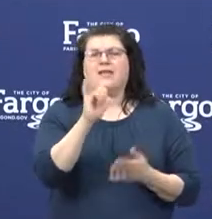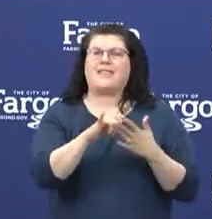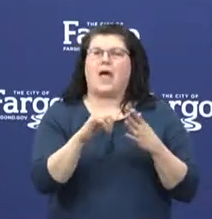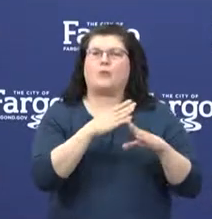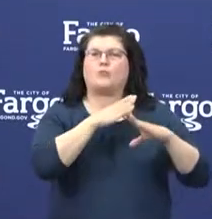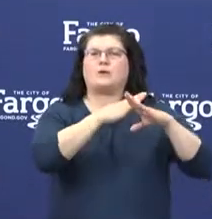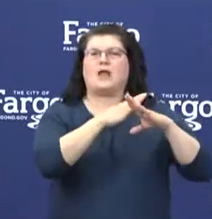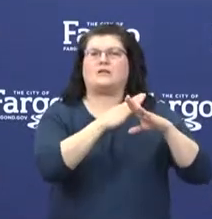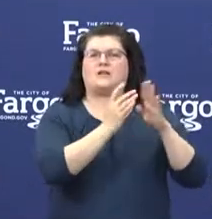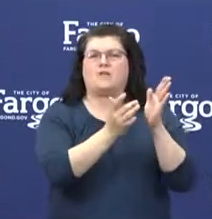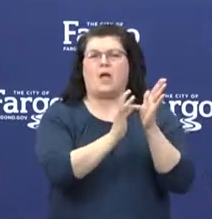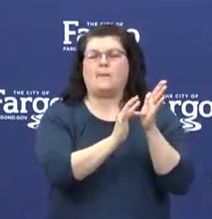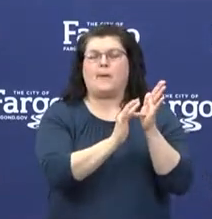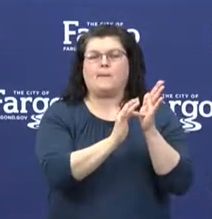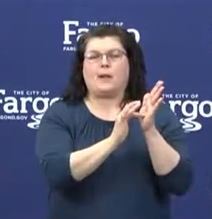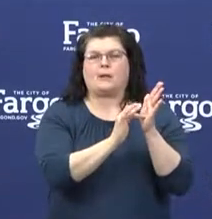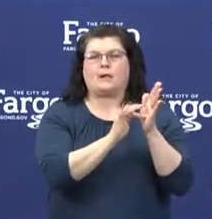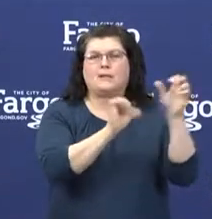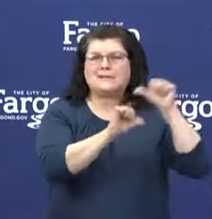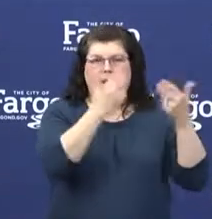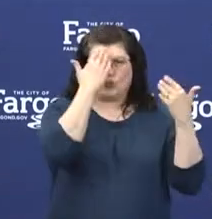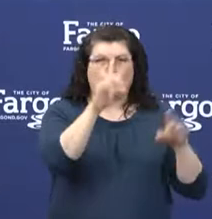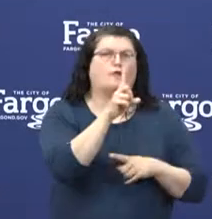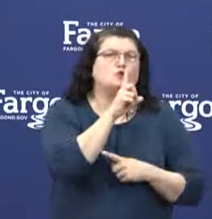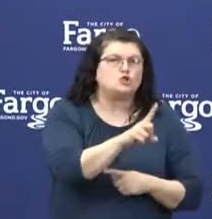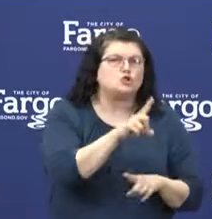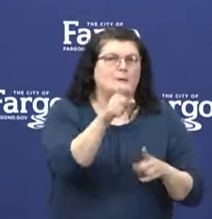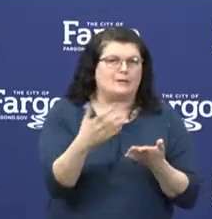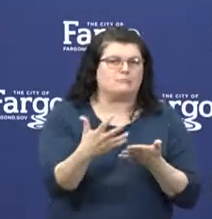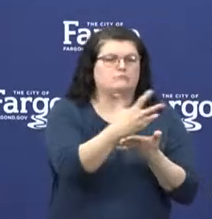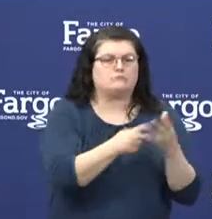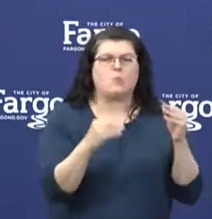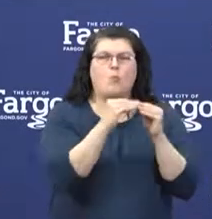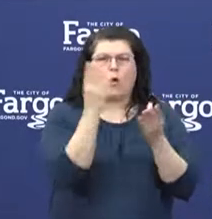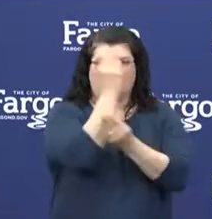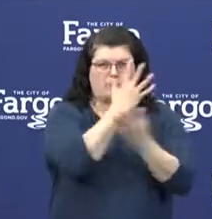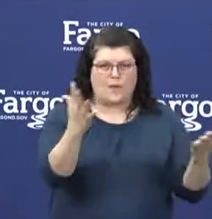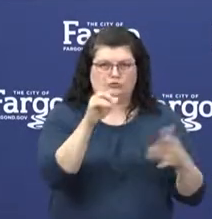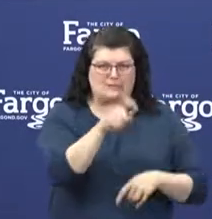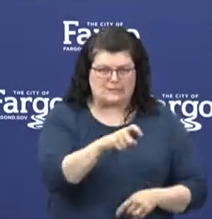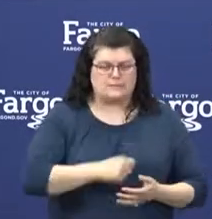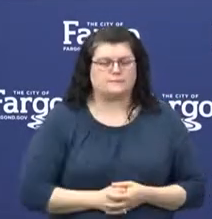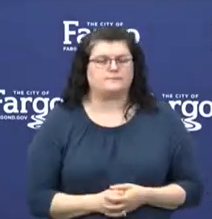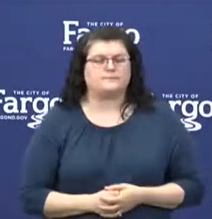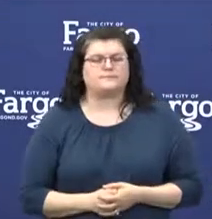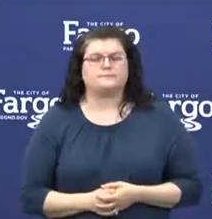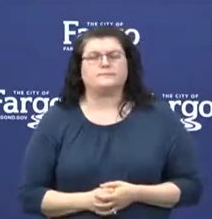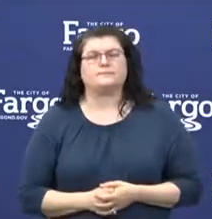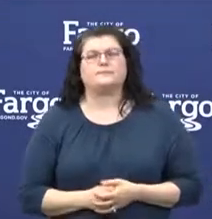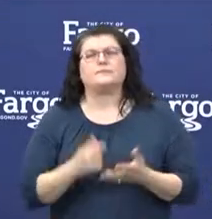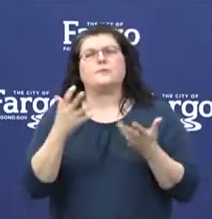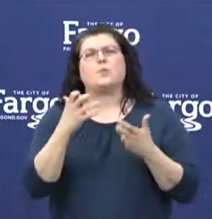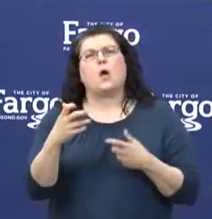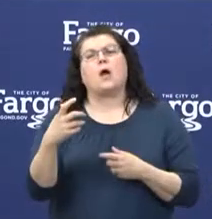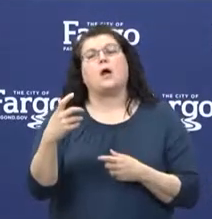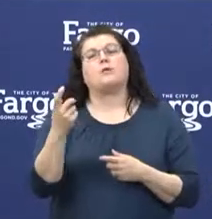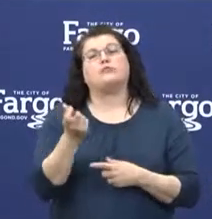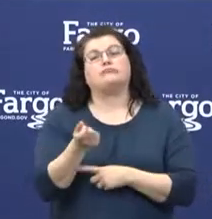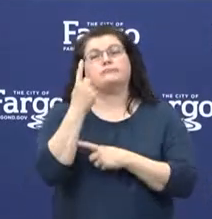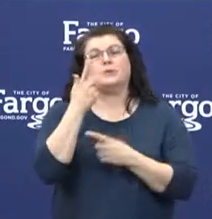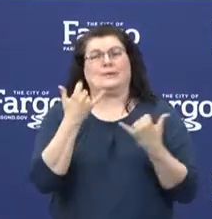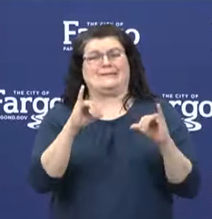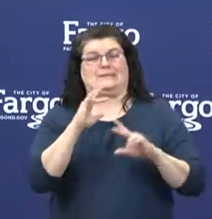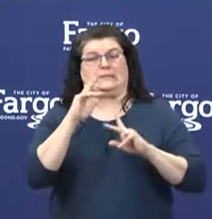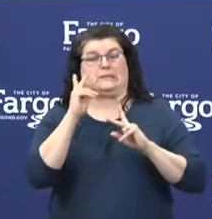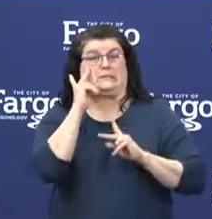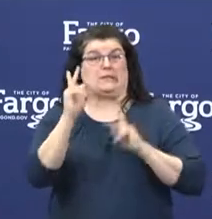science just doesn't know this for sure yet. So we need more information on that. I also want to lift up, we still see people delay in their